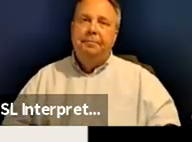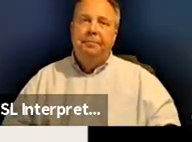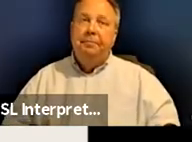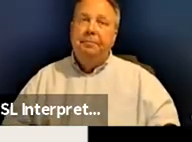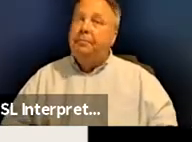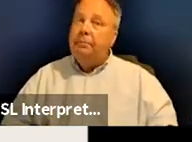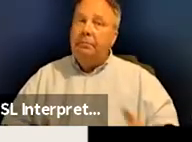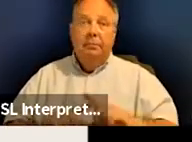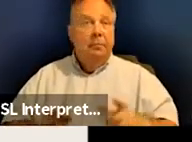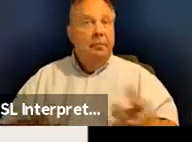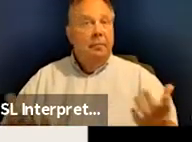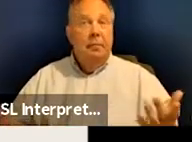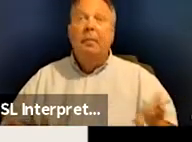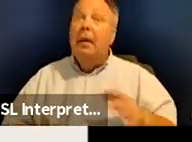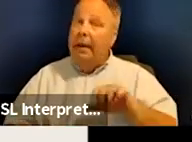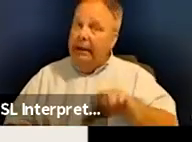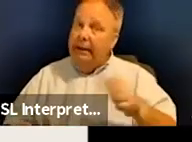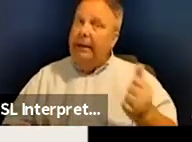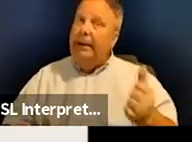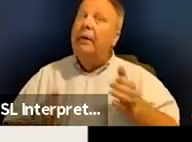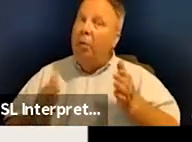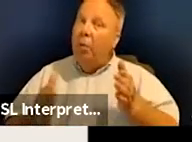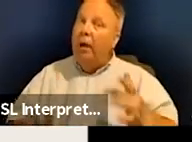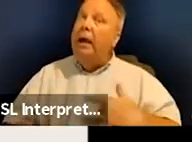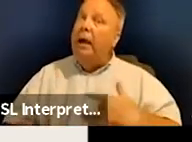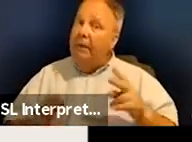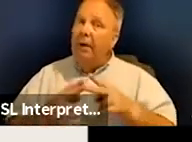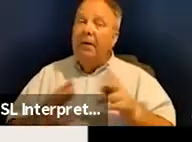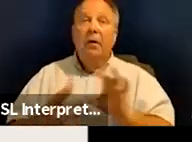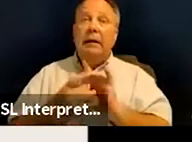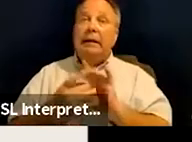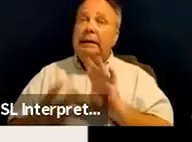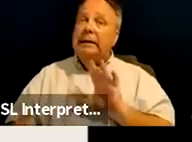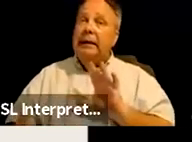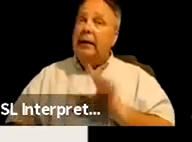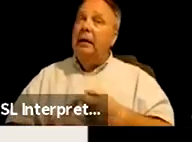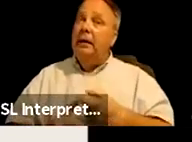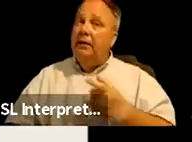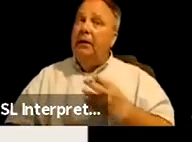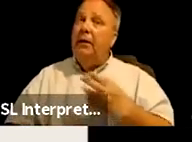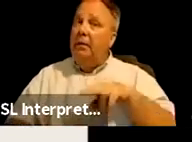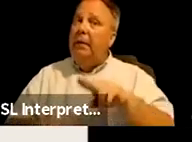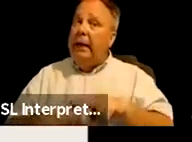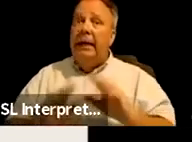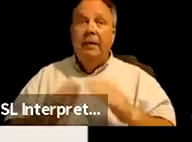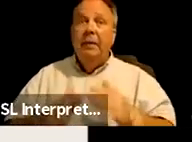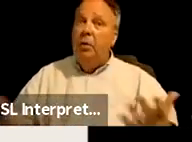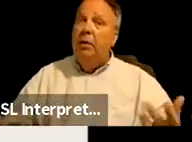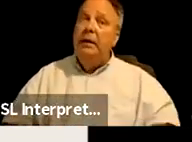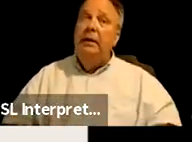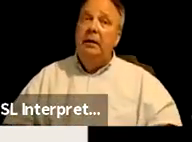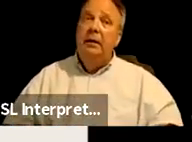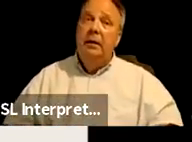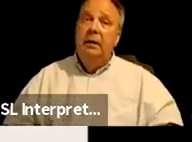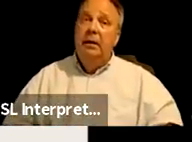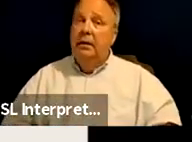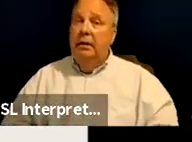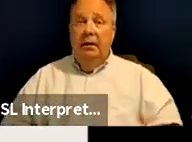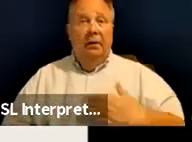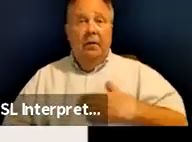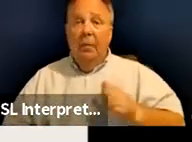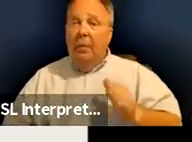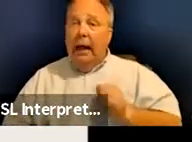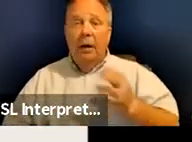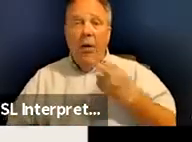but it's another way that I feel very disconnected and alienated from native community, um, you know, from my own